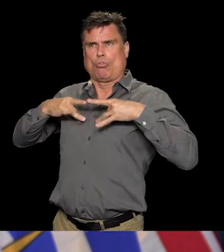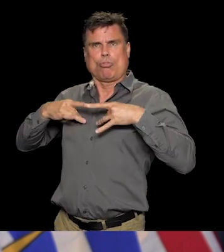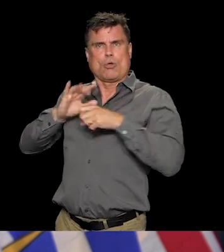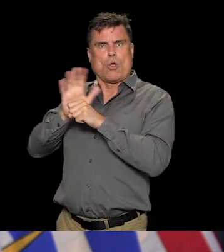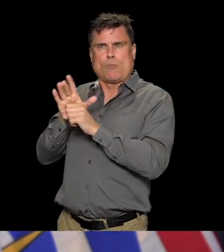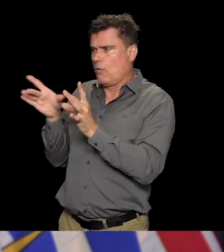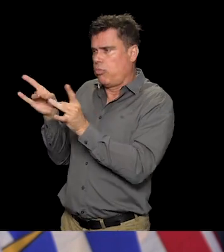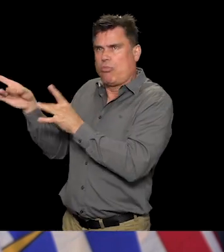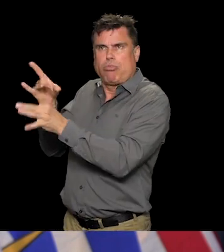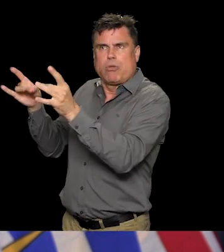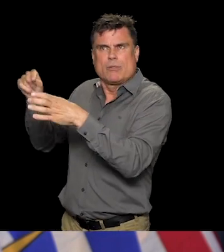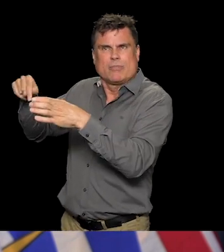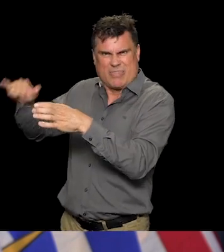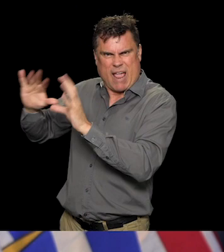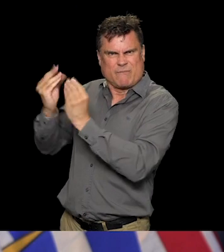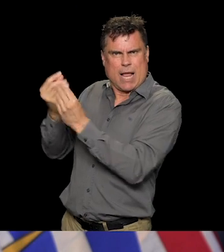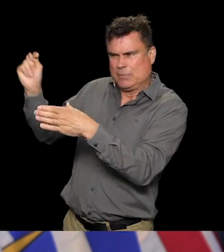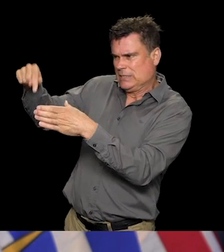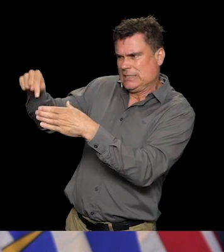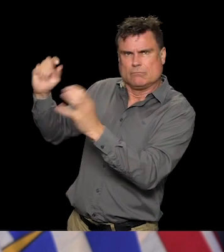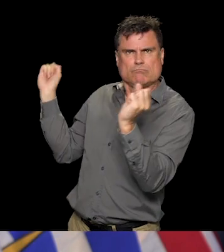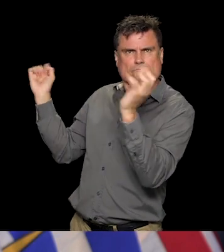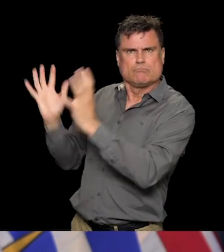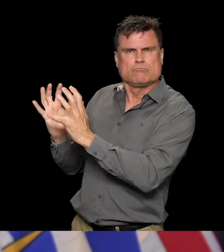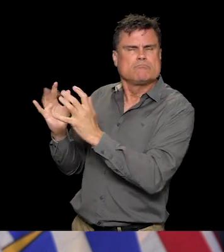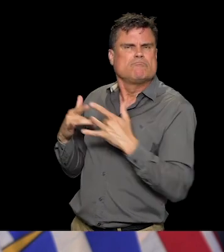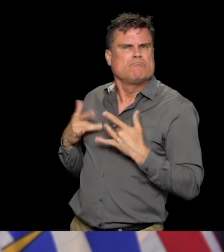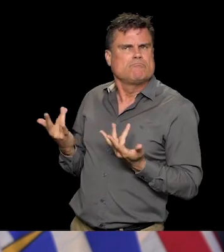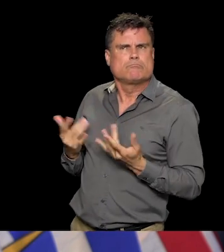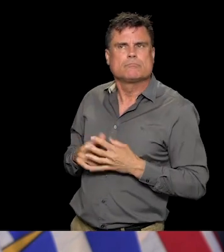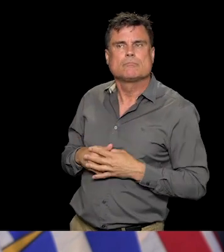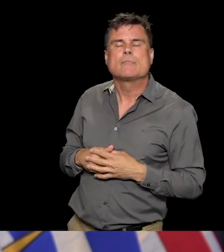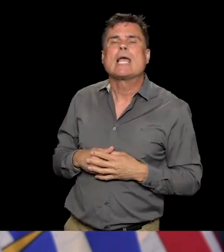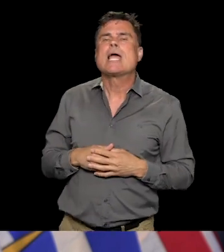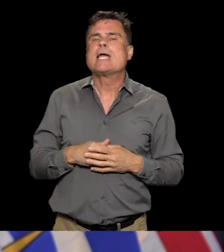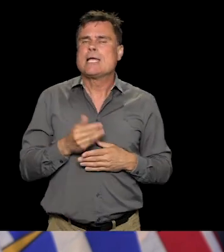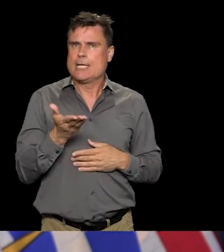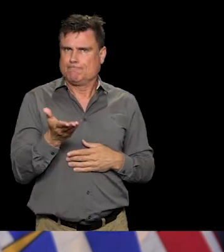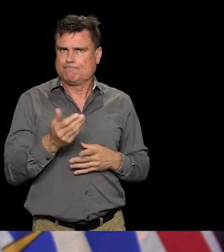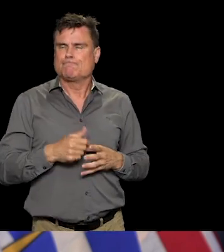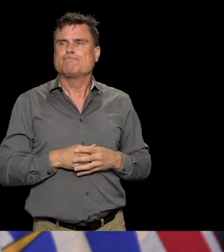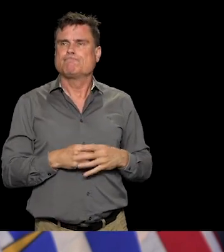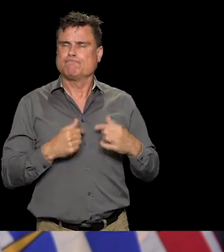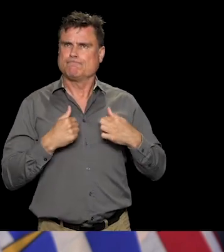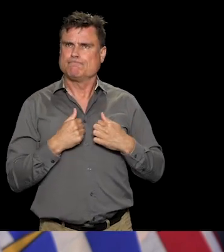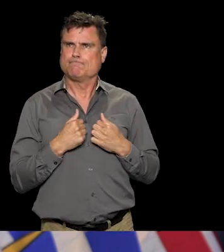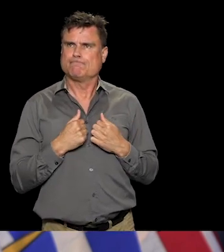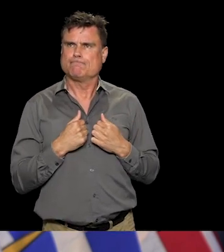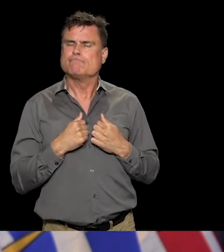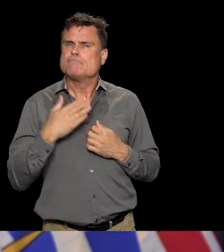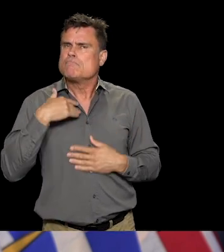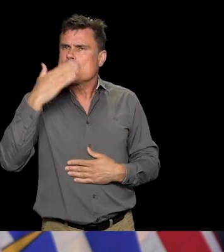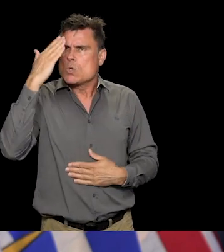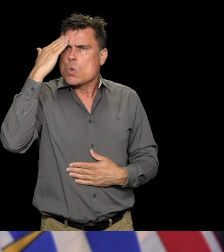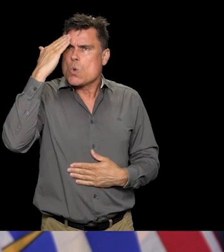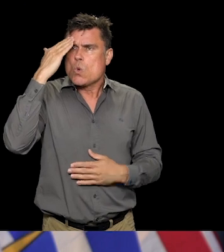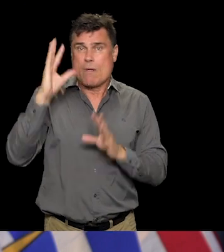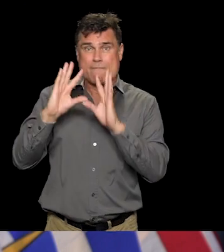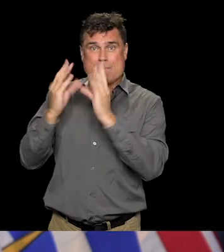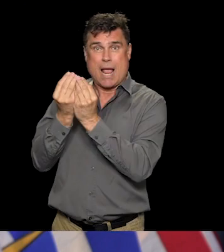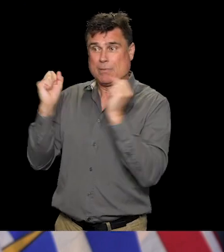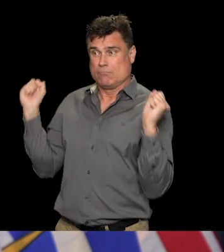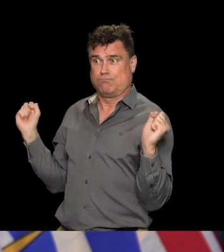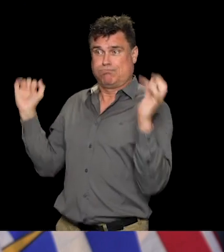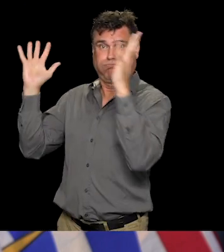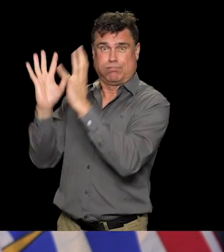can't tell you all of the details, but I know it was a family gathering that was a combination of inside and outside, and that